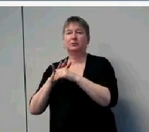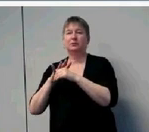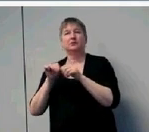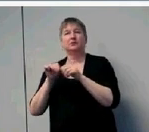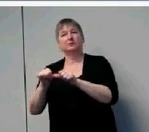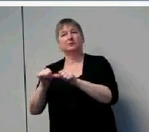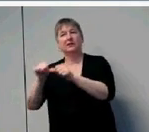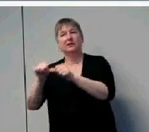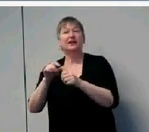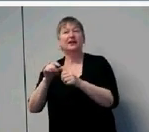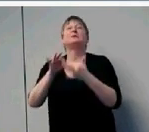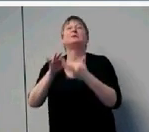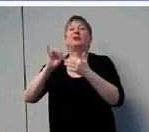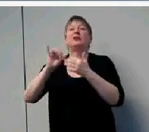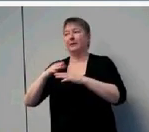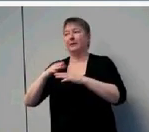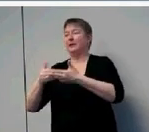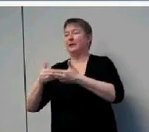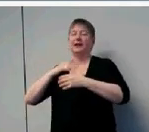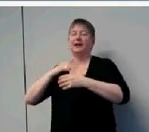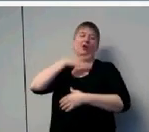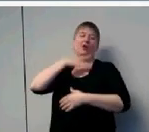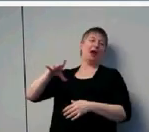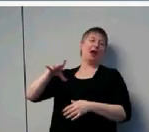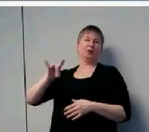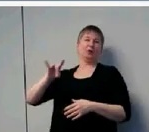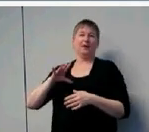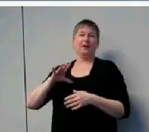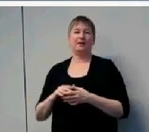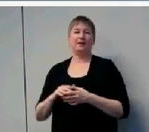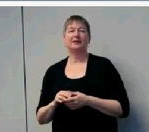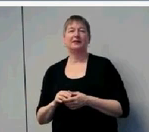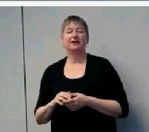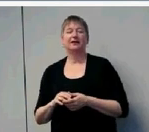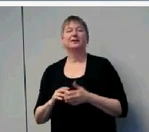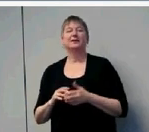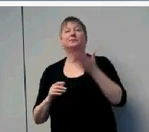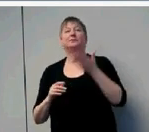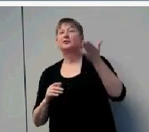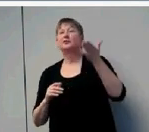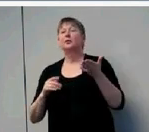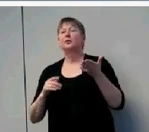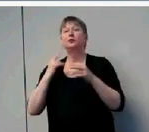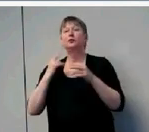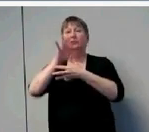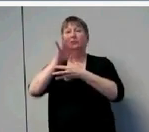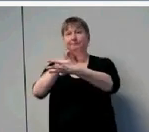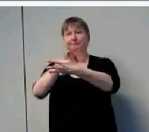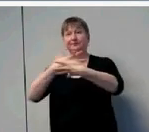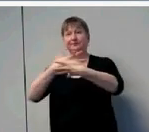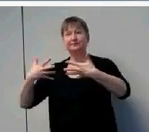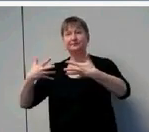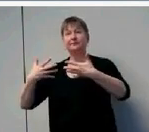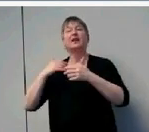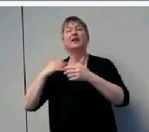throws up roadblocks. So we like to use this consistency rating in addition to